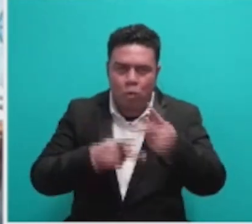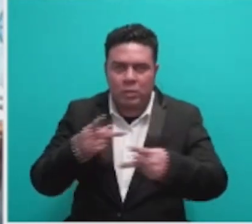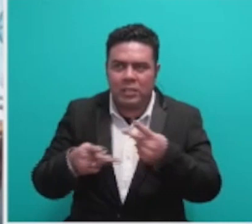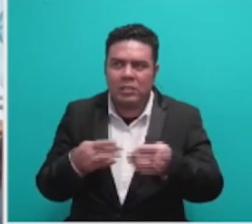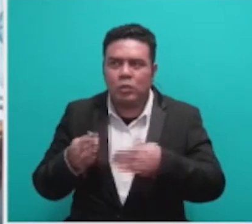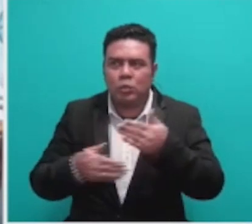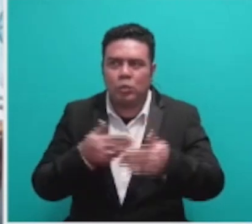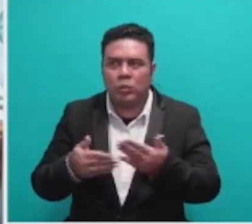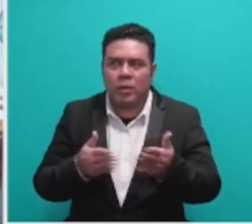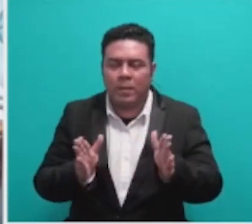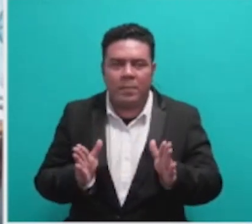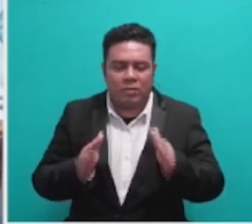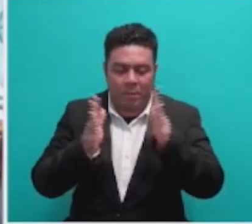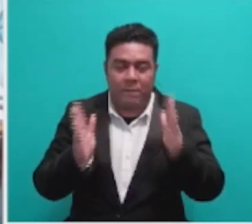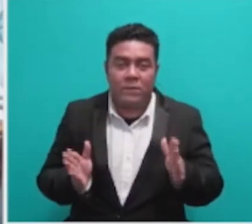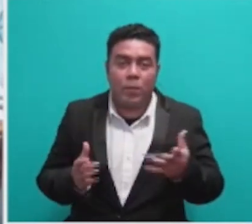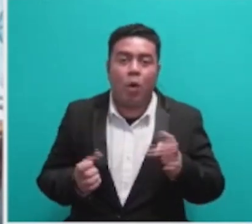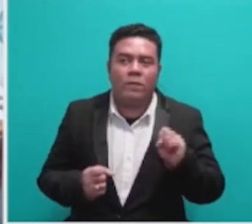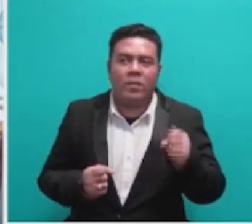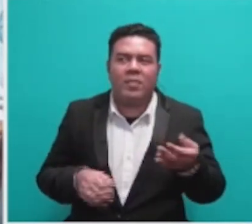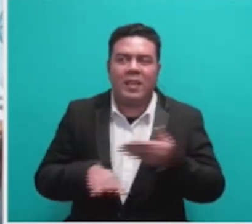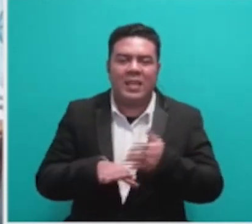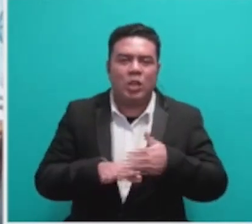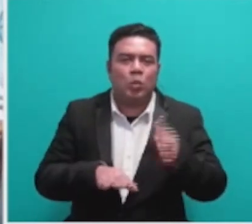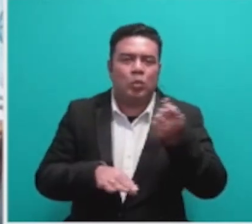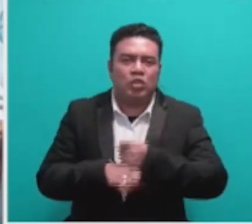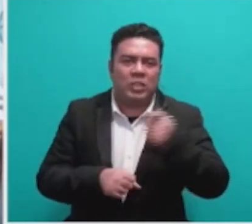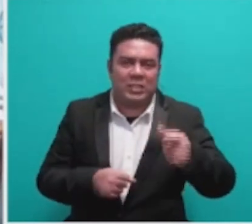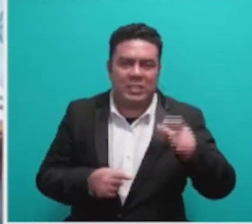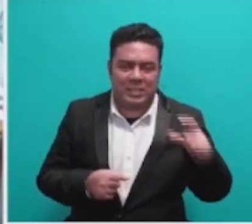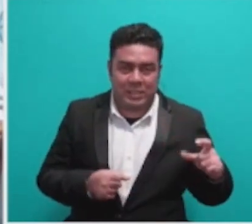discussed in the shape and form of the new GCC.